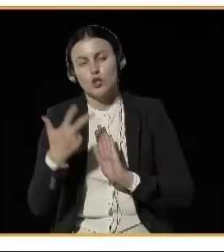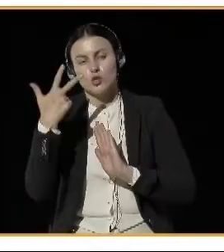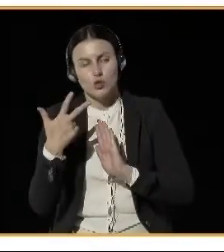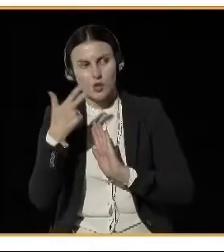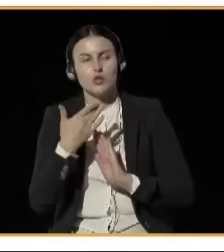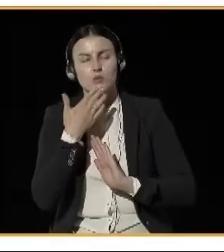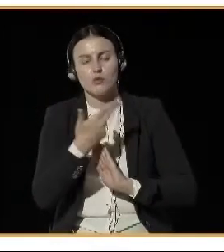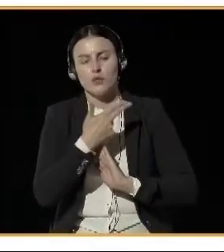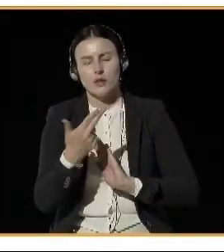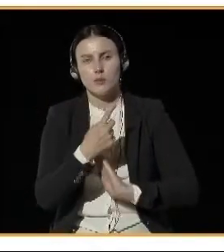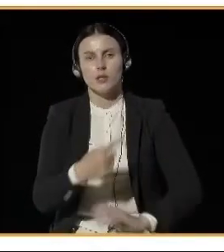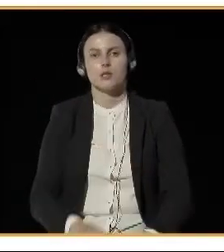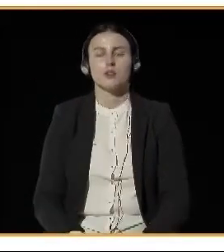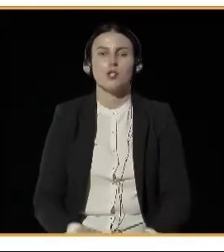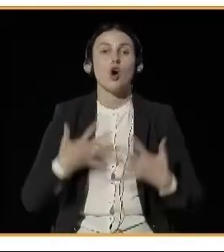turn off the car.